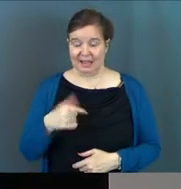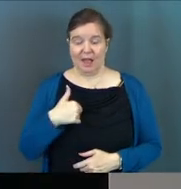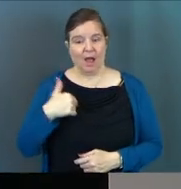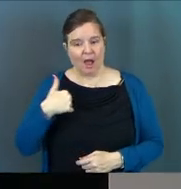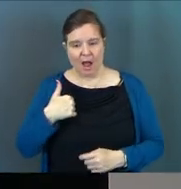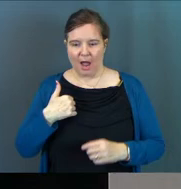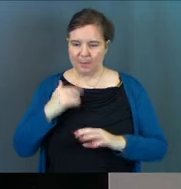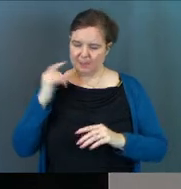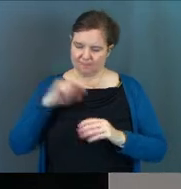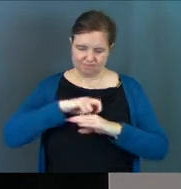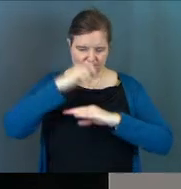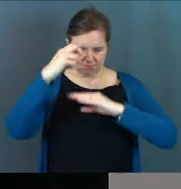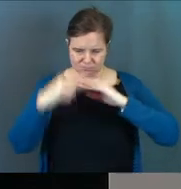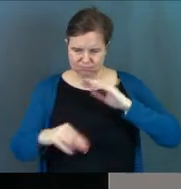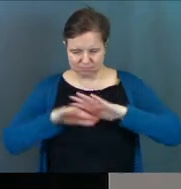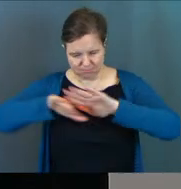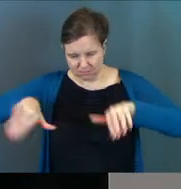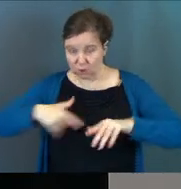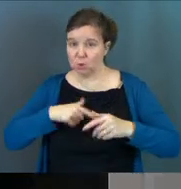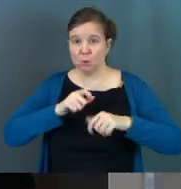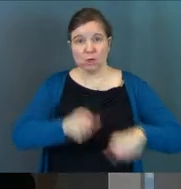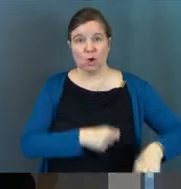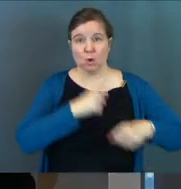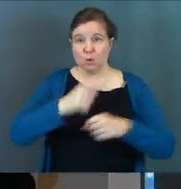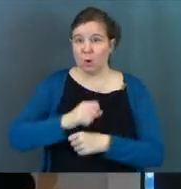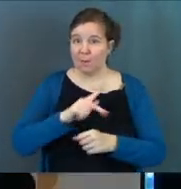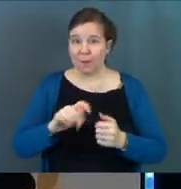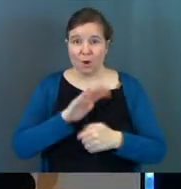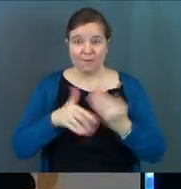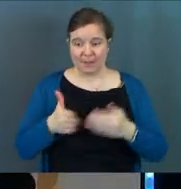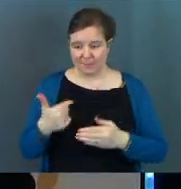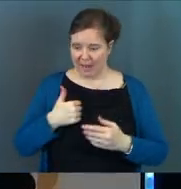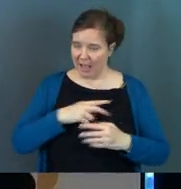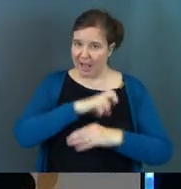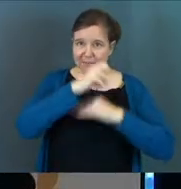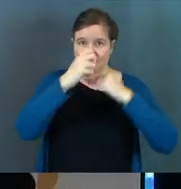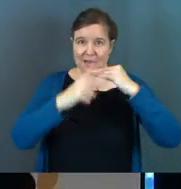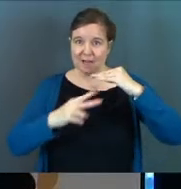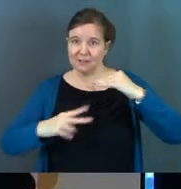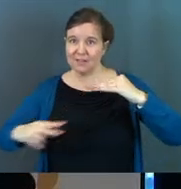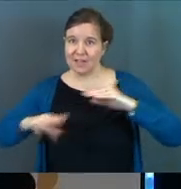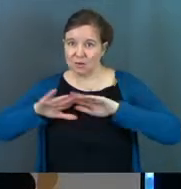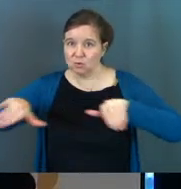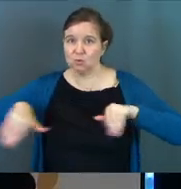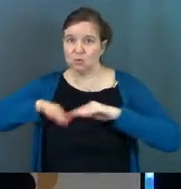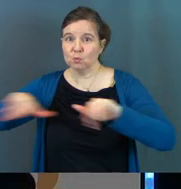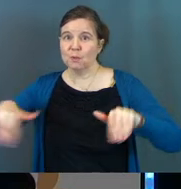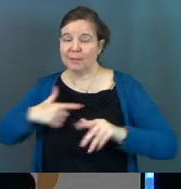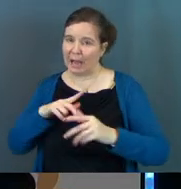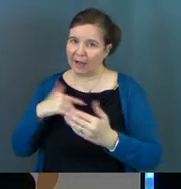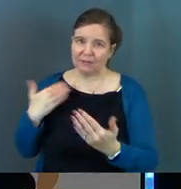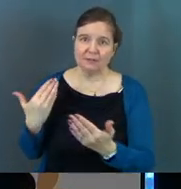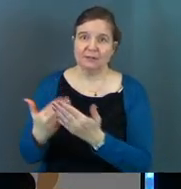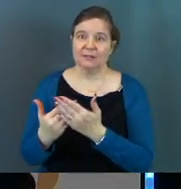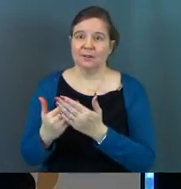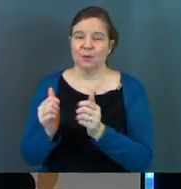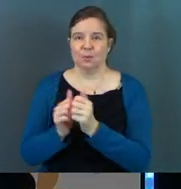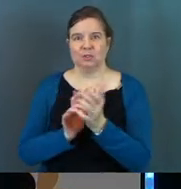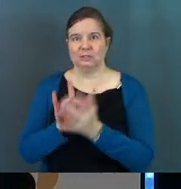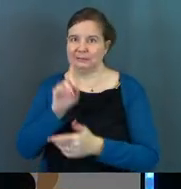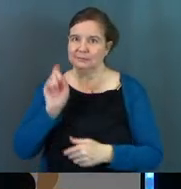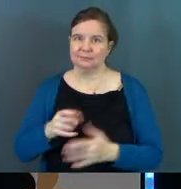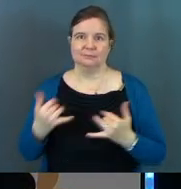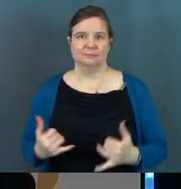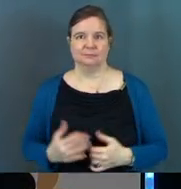he's like, I'm going for it. Like you guys can row back with all the fish, but I'm diving in and swimming to shore. Cause I gotta be with